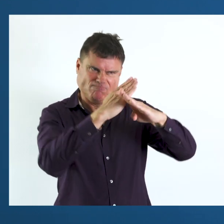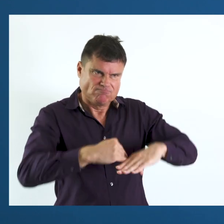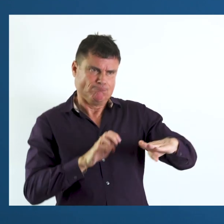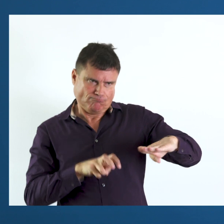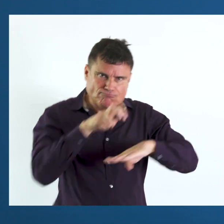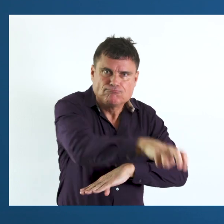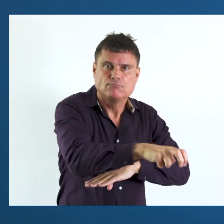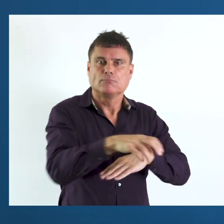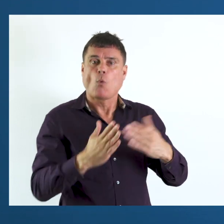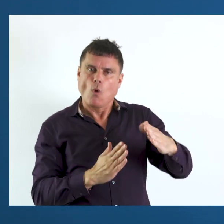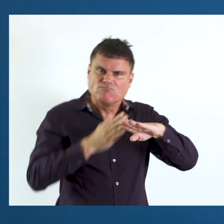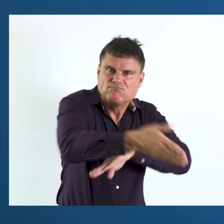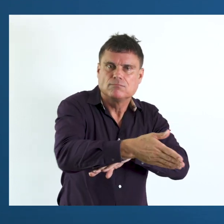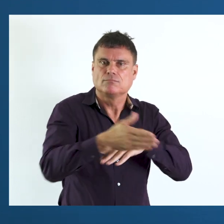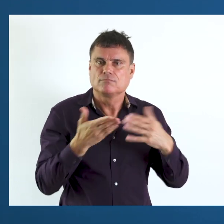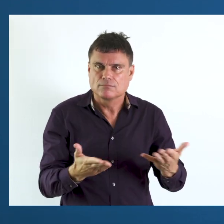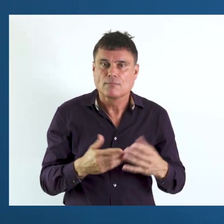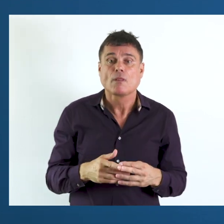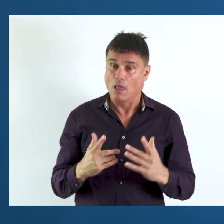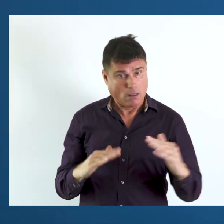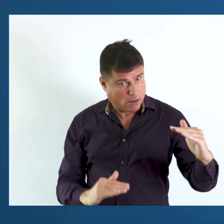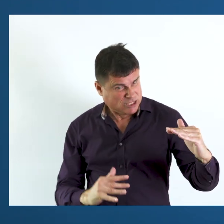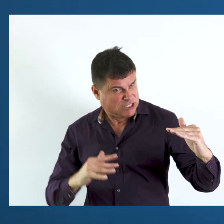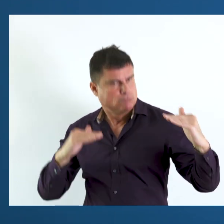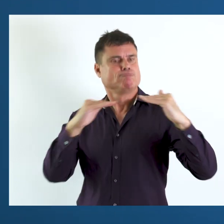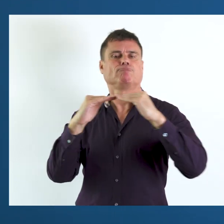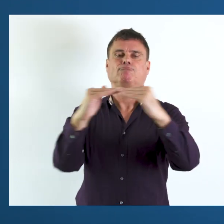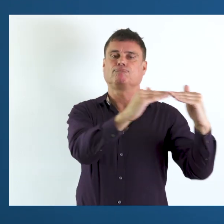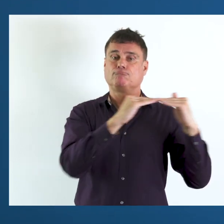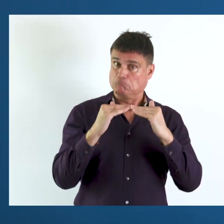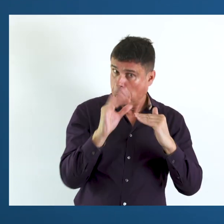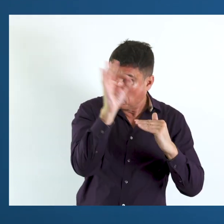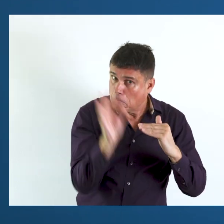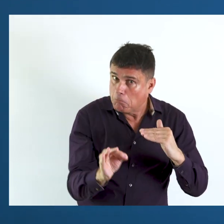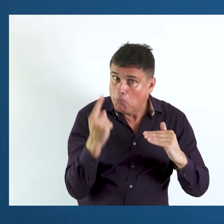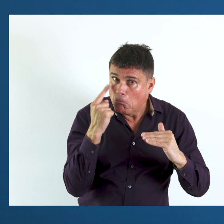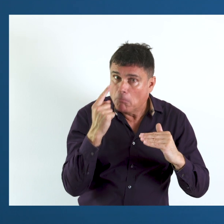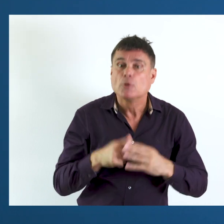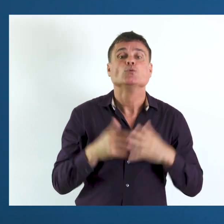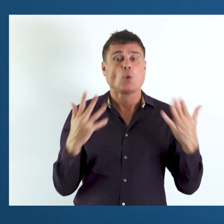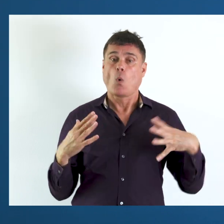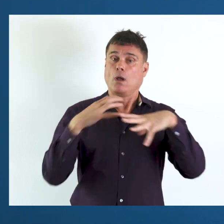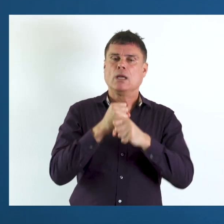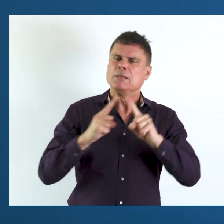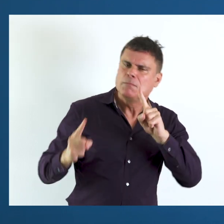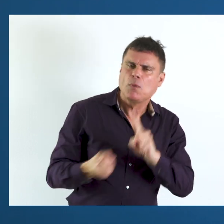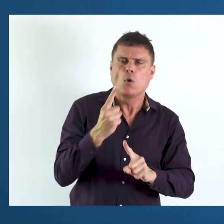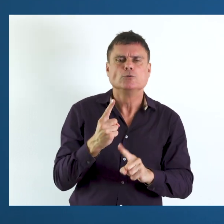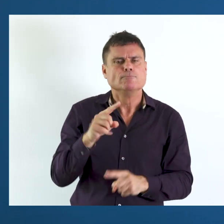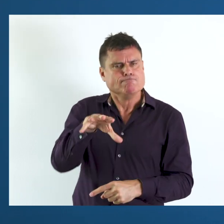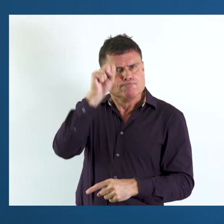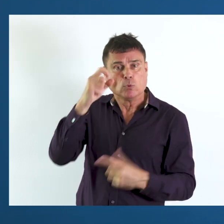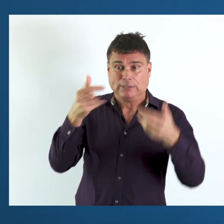the barriers they face, and whether or not they'll be able to overcome the barriers, and participate on an equal